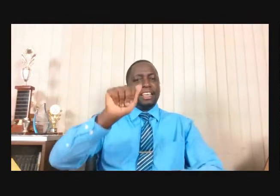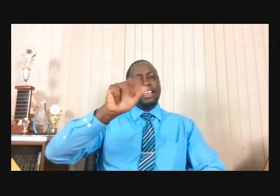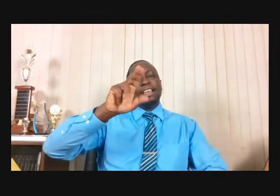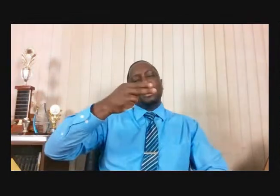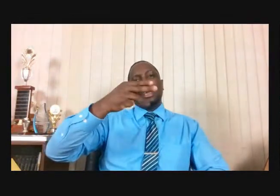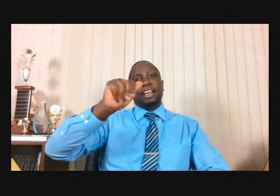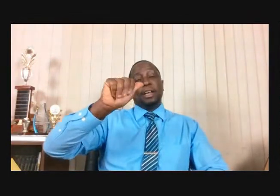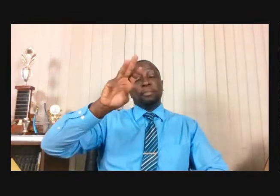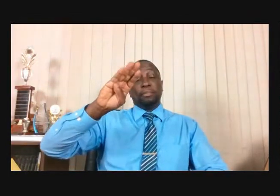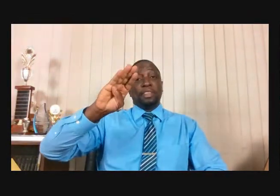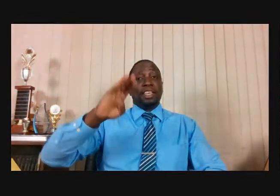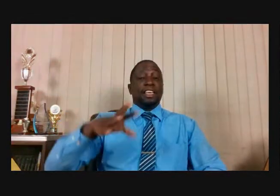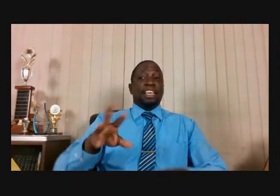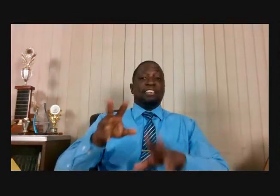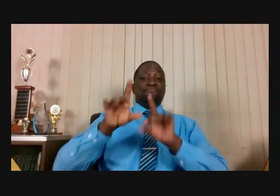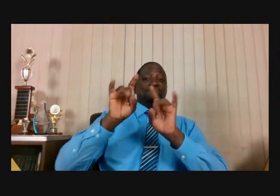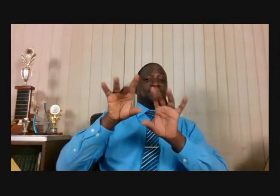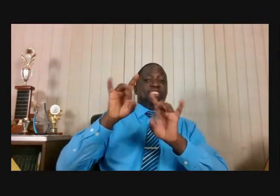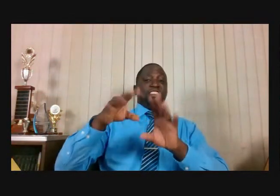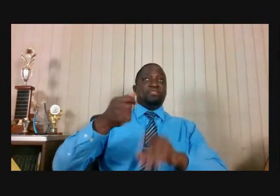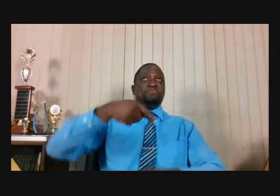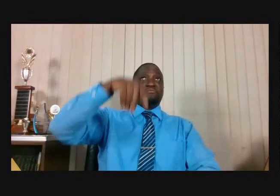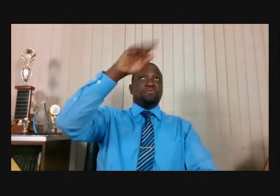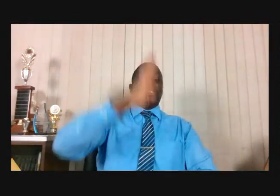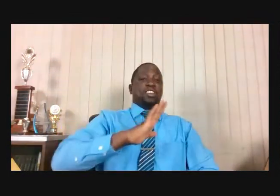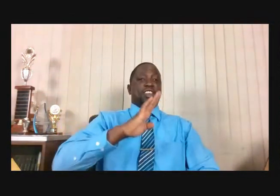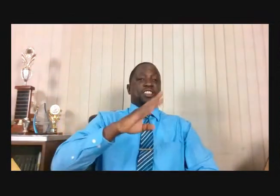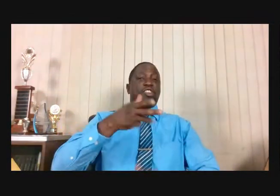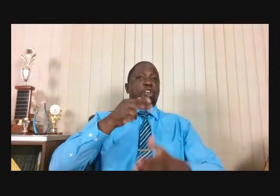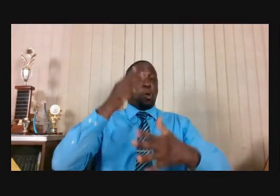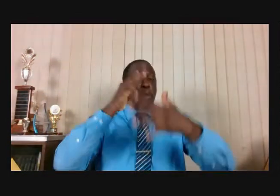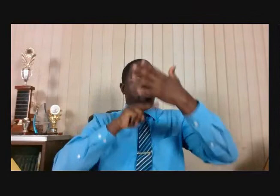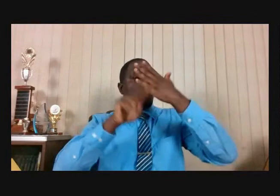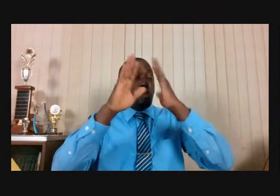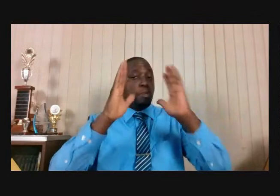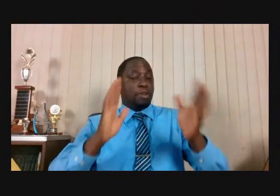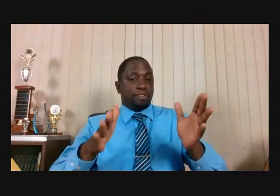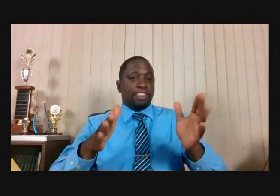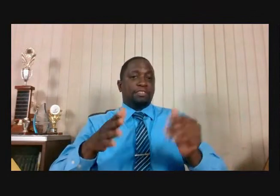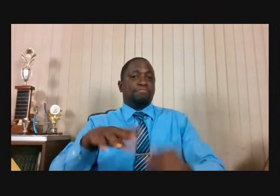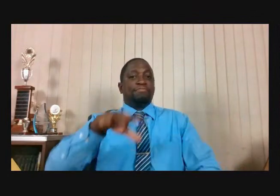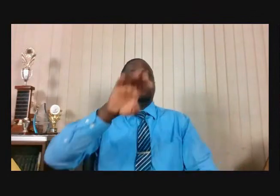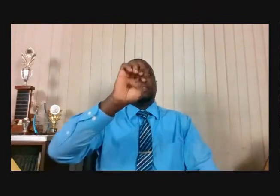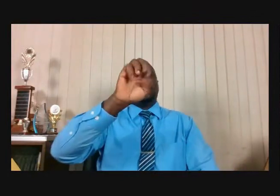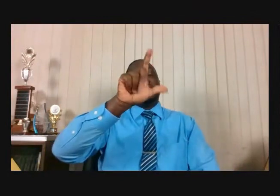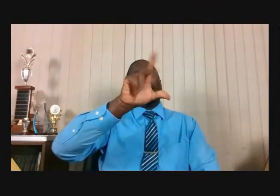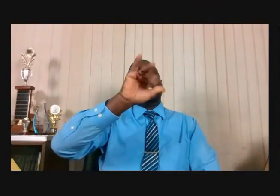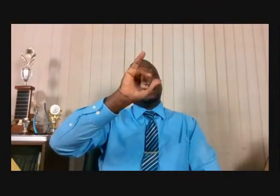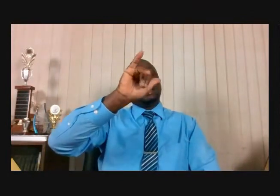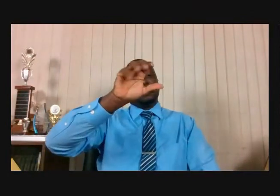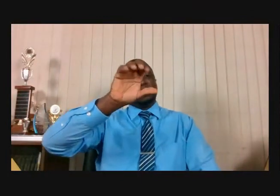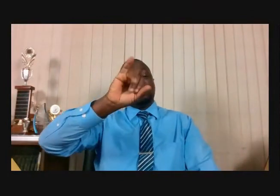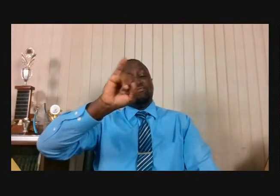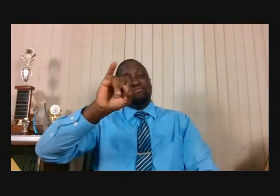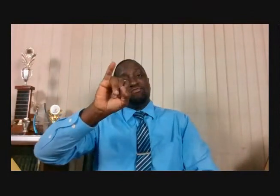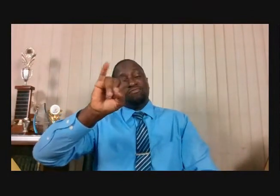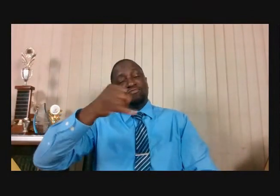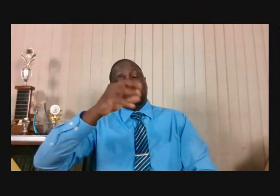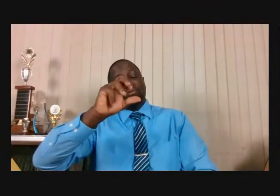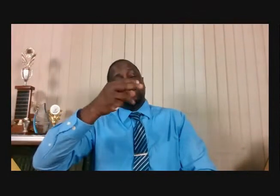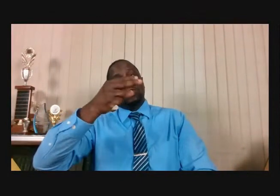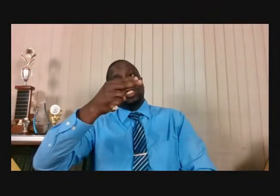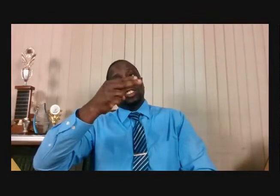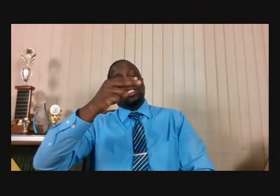After Chapter 18 We Find That King Ahab Was Like A Baptismal Candidate He Was